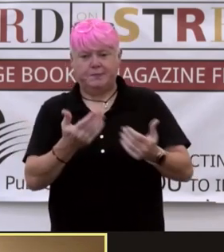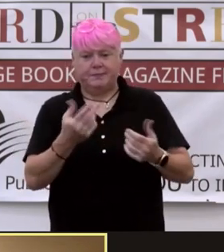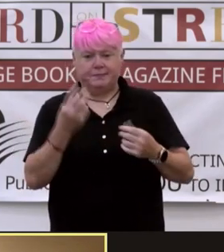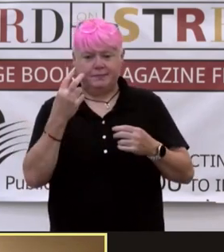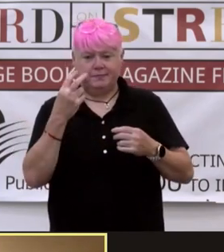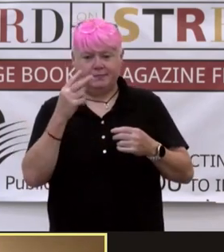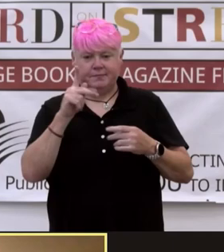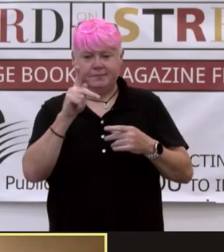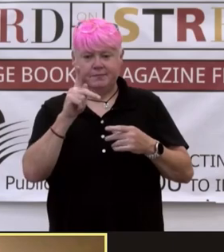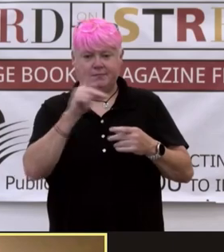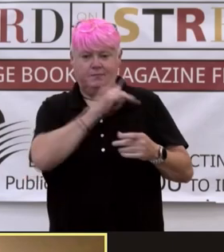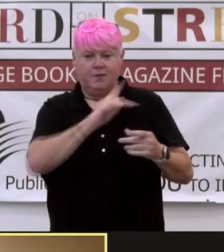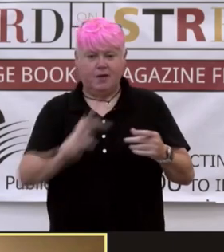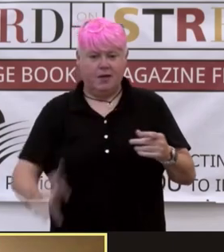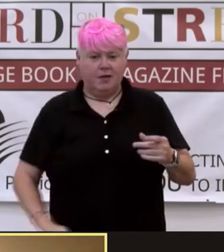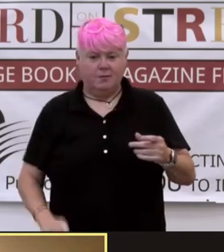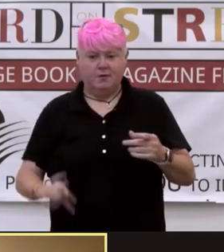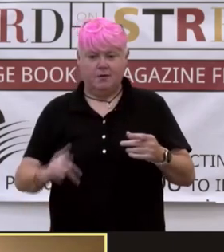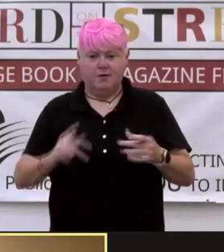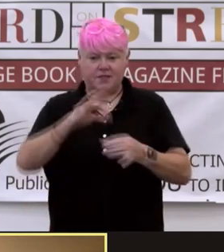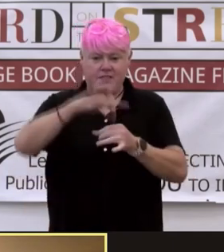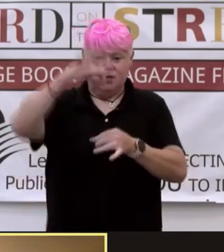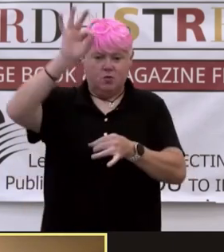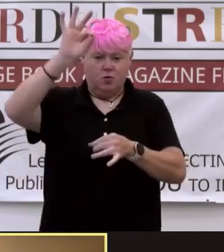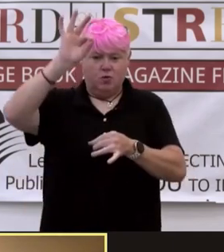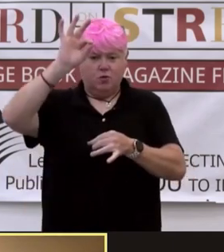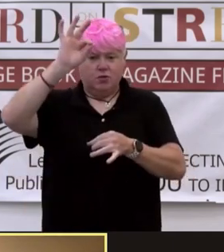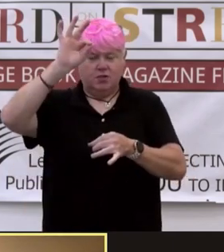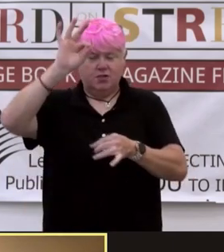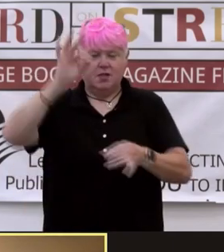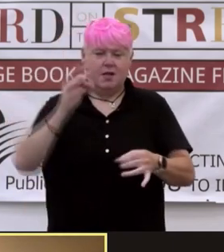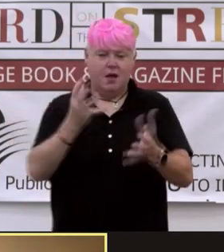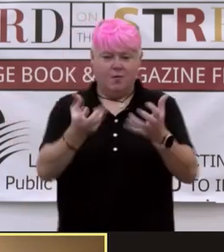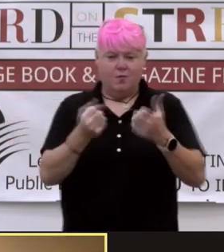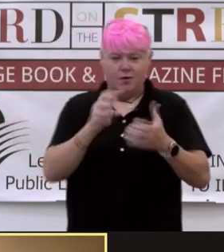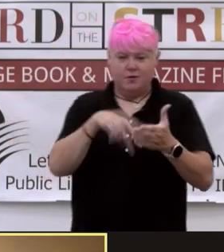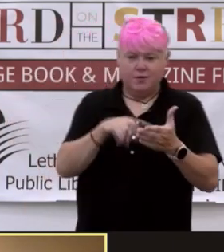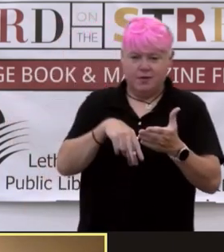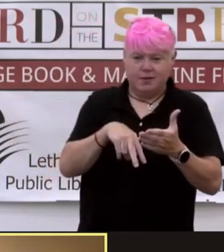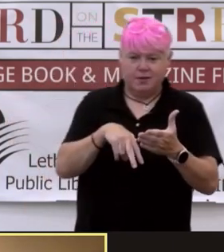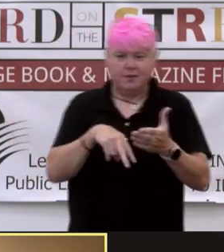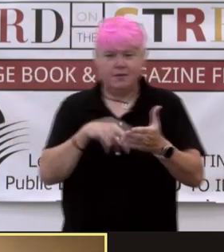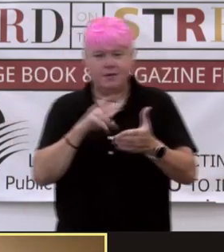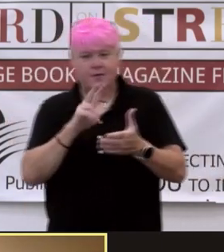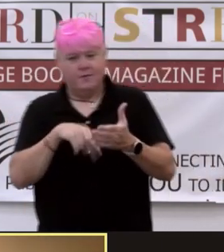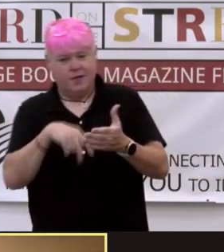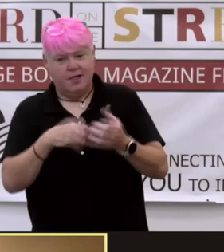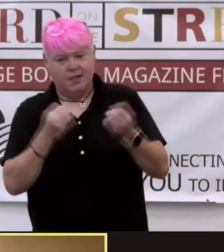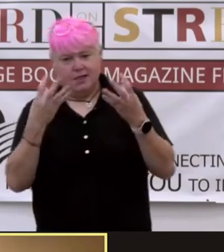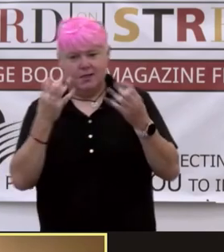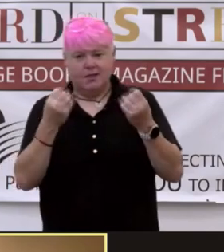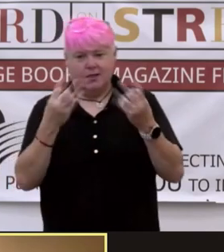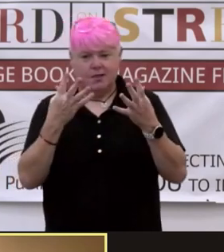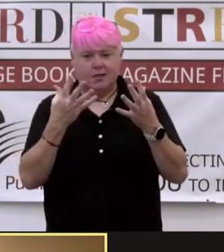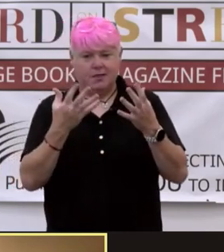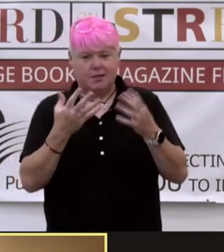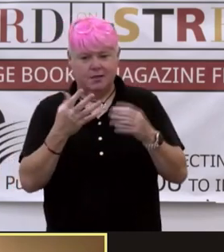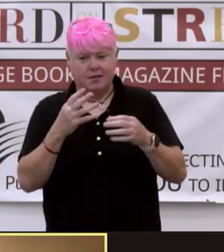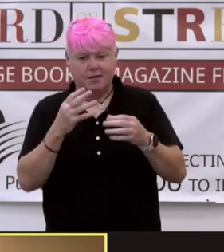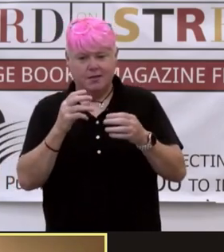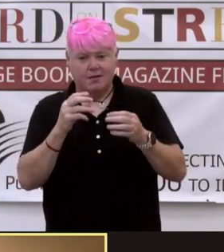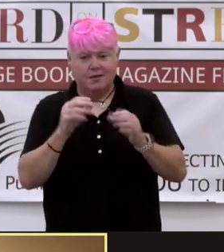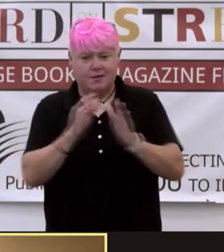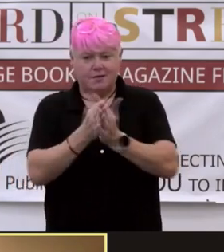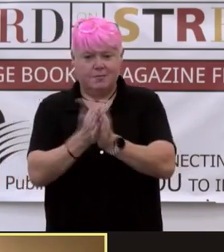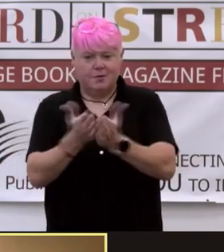Kingdom of Souls by Rina Baron. I'm not sure if, it's really great. I'm currently reading that too. I read a lot of like, I read a bit of everything.